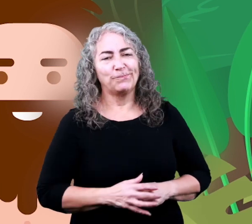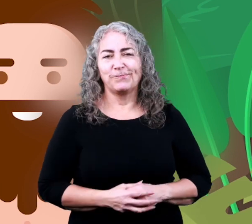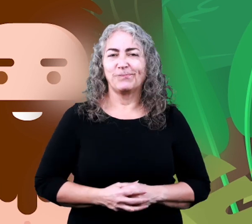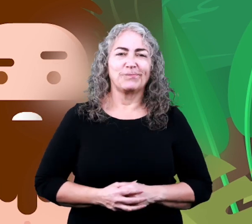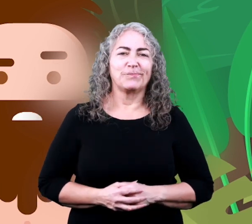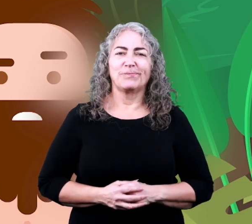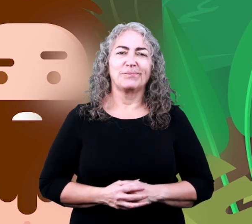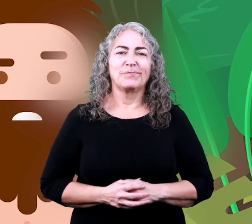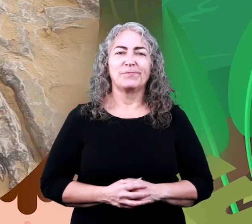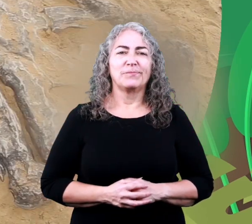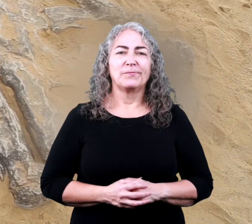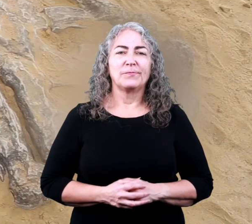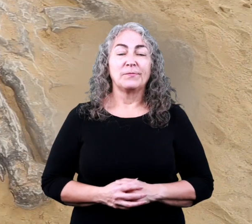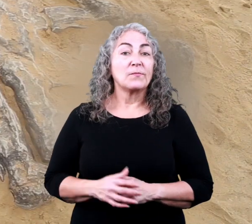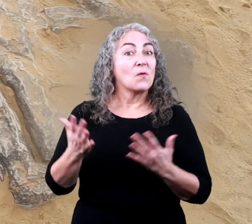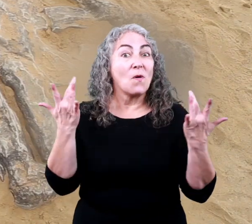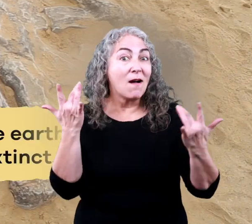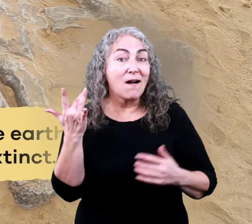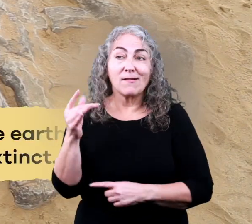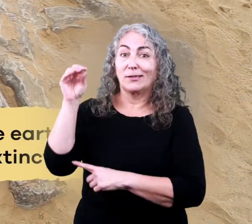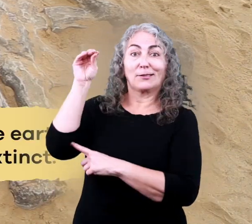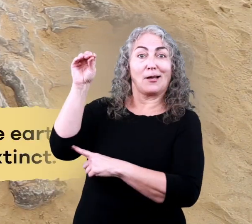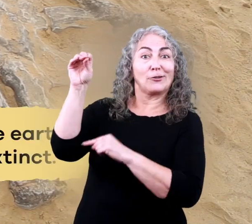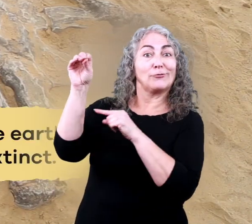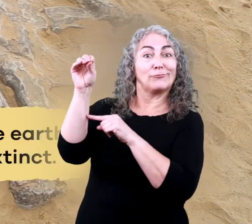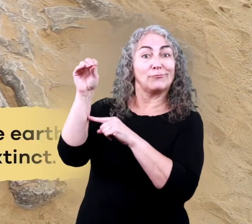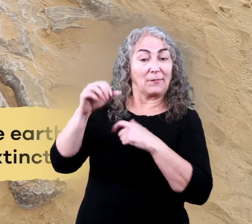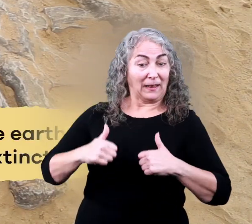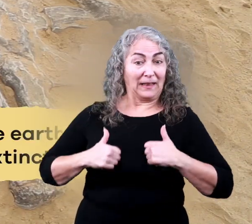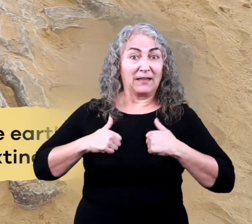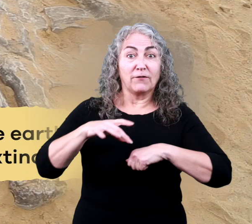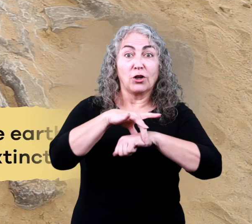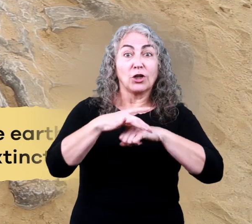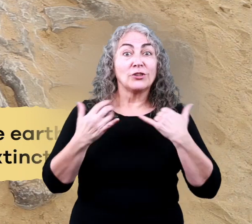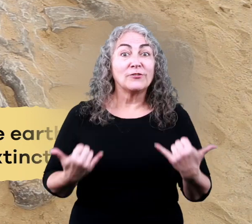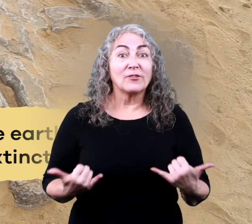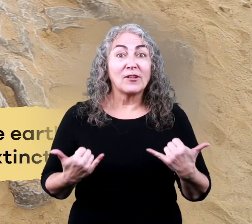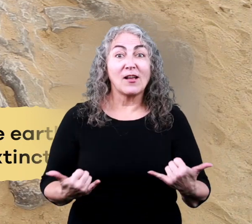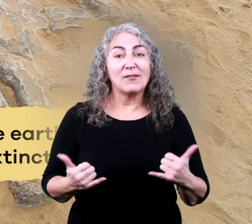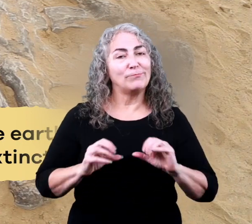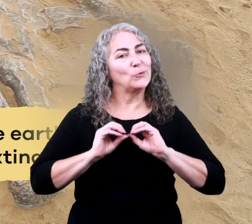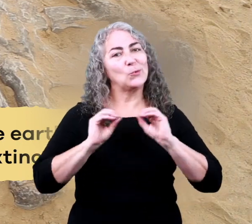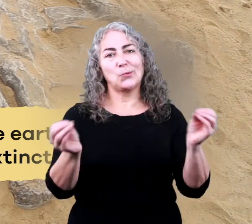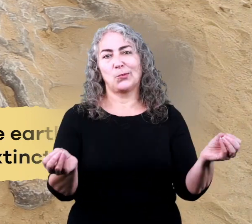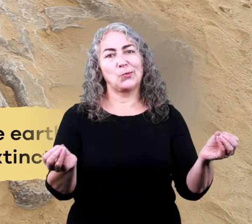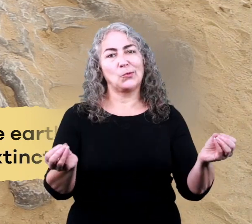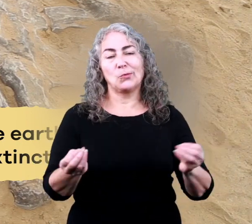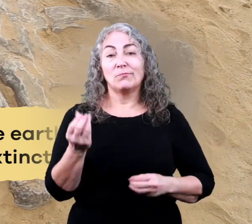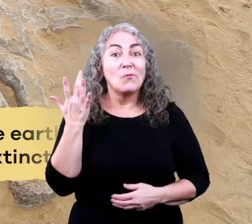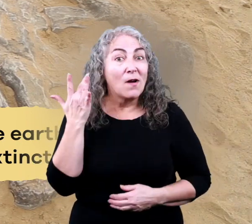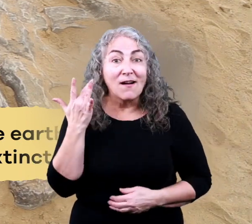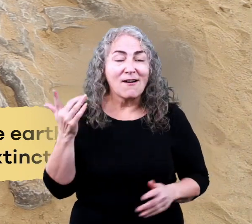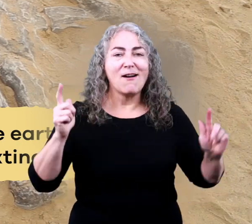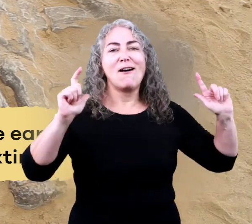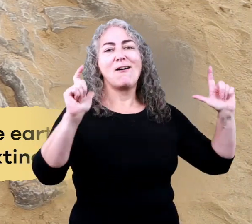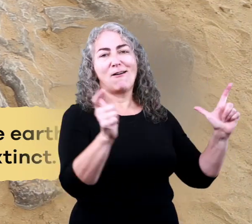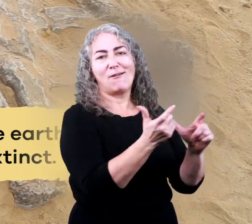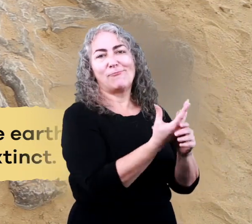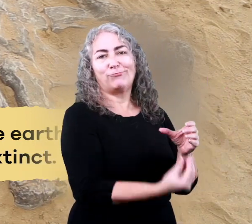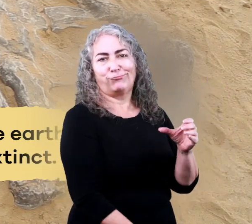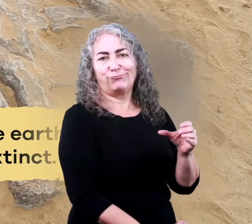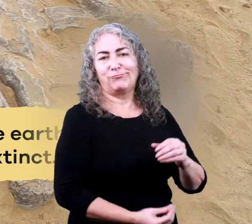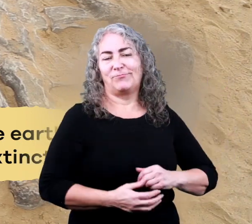is no because there are no dinosaurs living on the earth today that is because they are